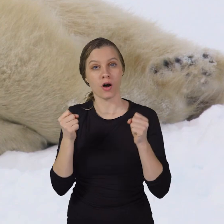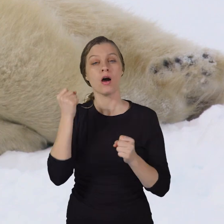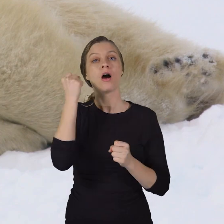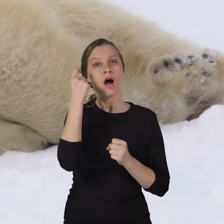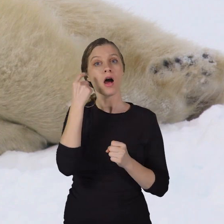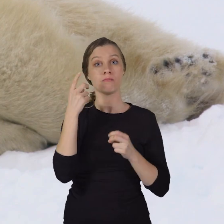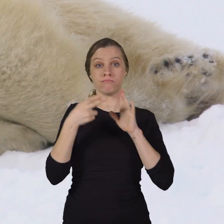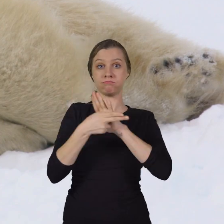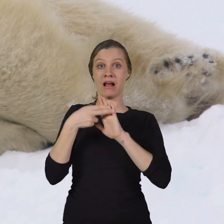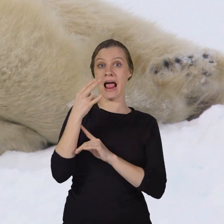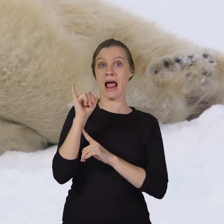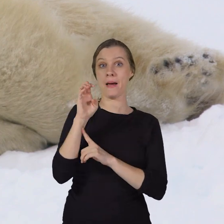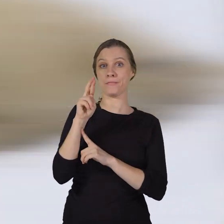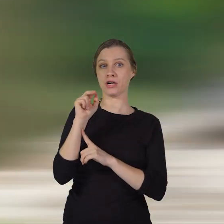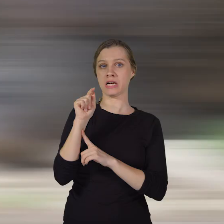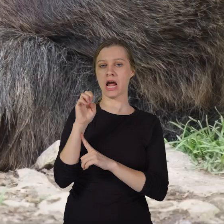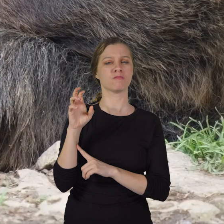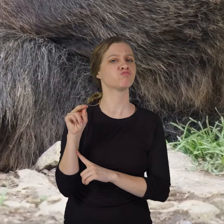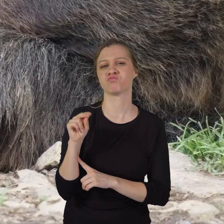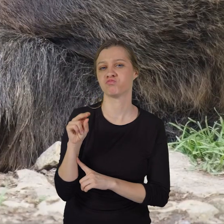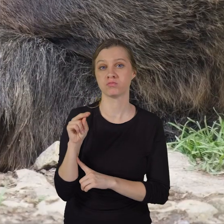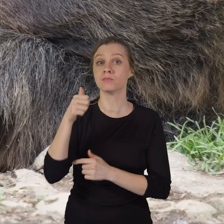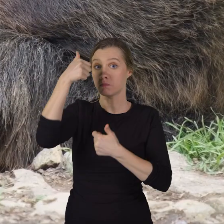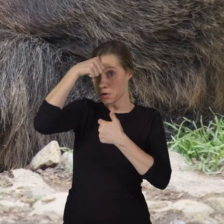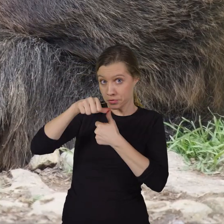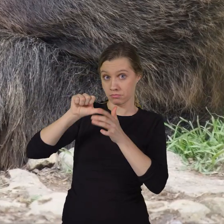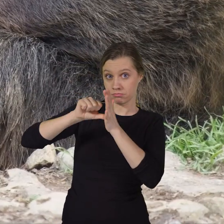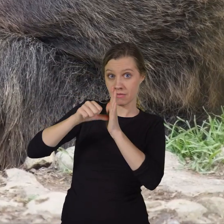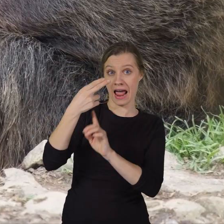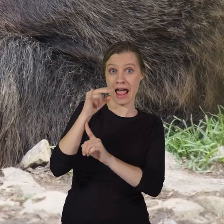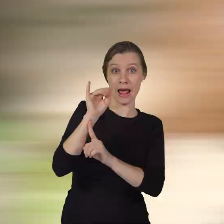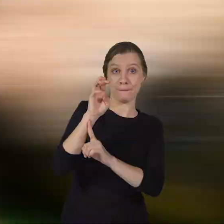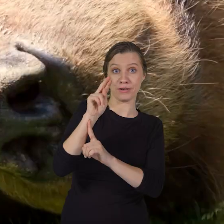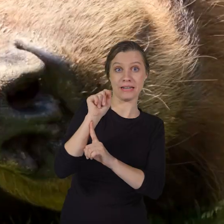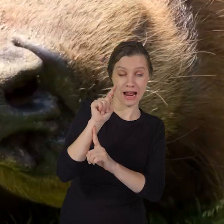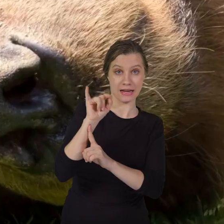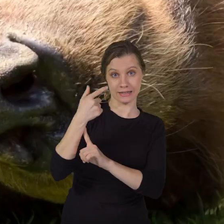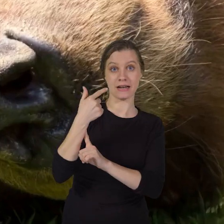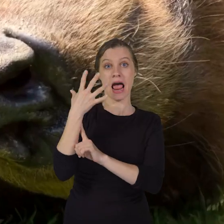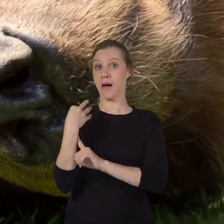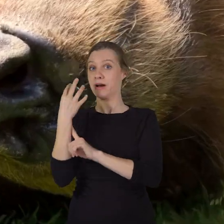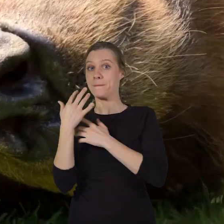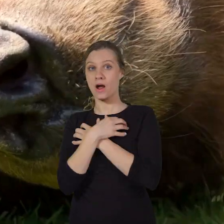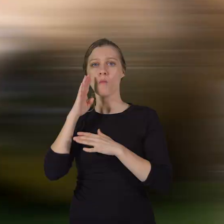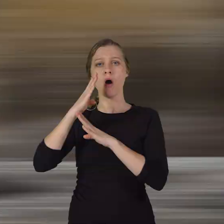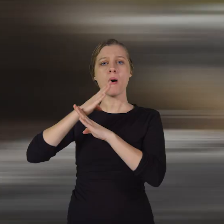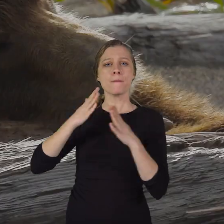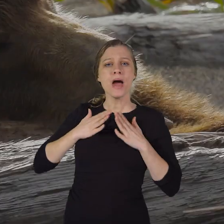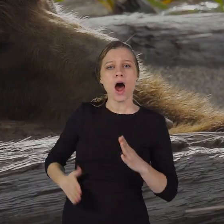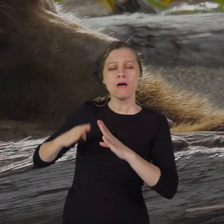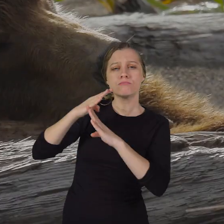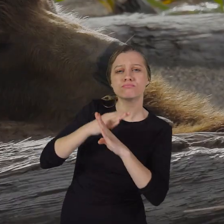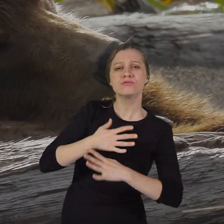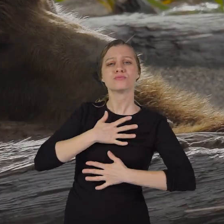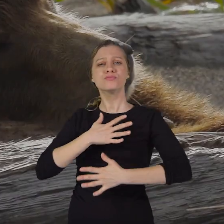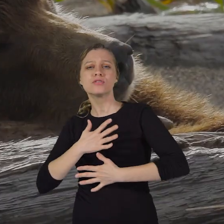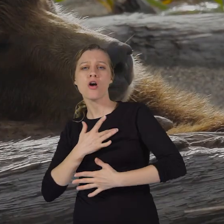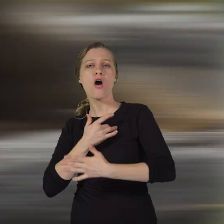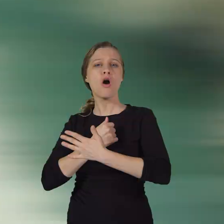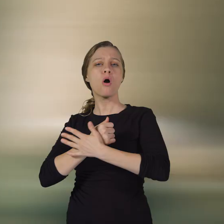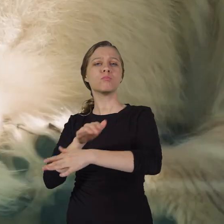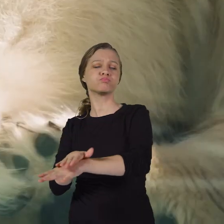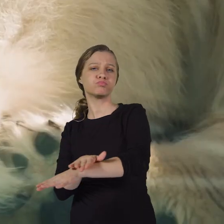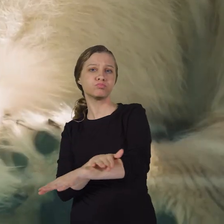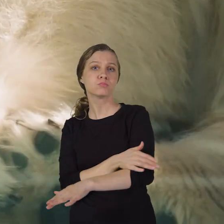but they don't hibernate. Remember that hibernating bears lower their body temperature, breathing, and heart rate.